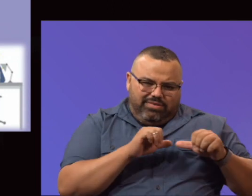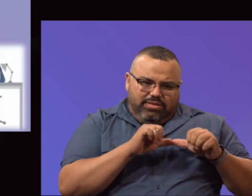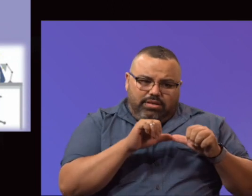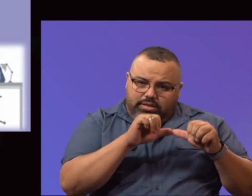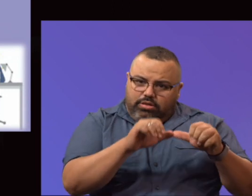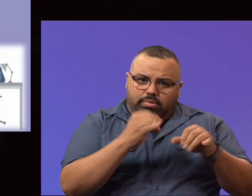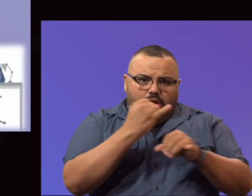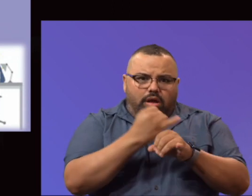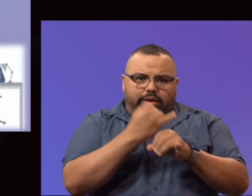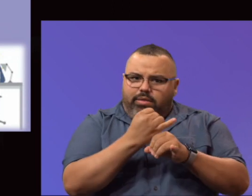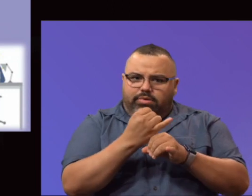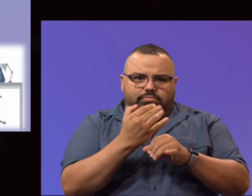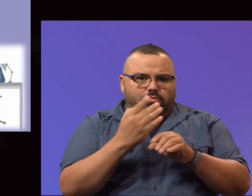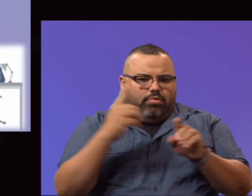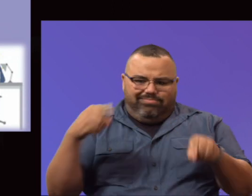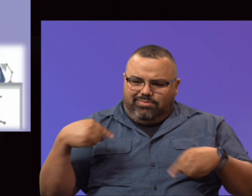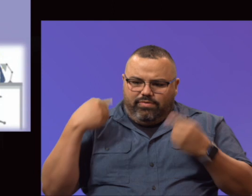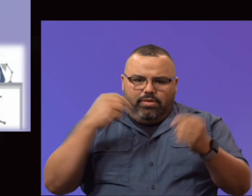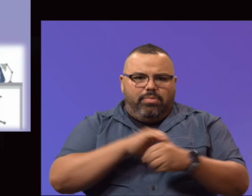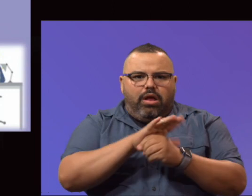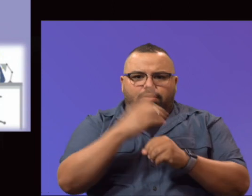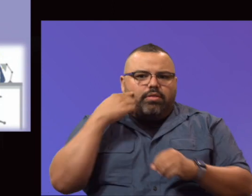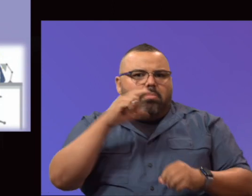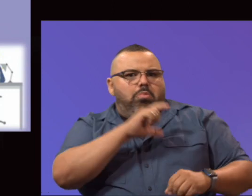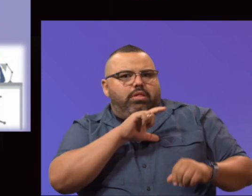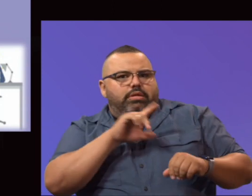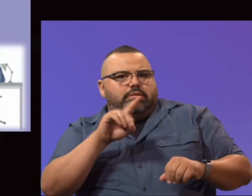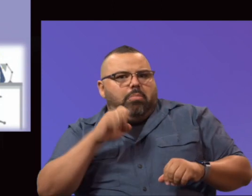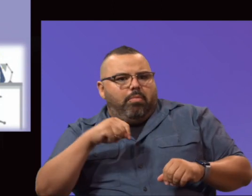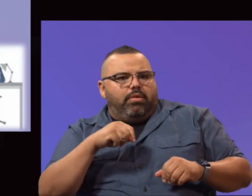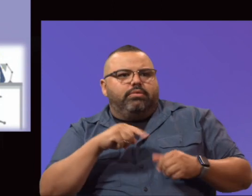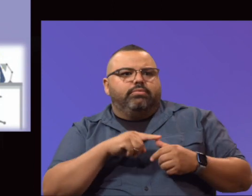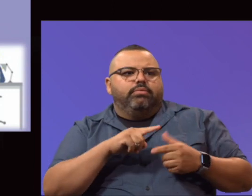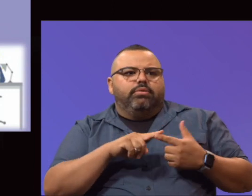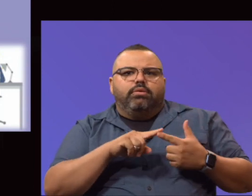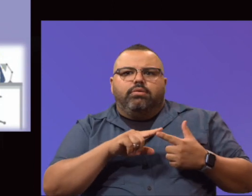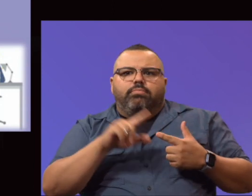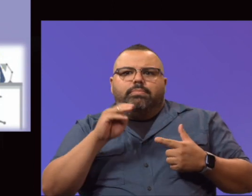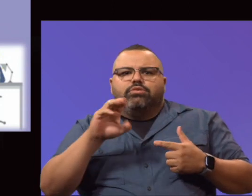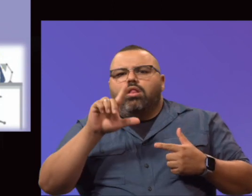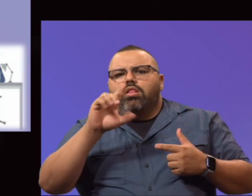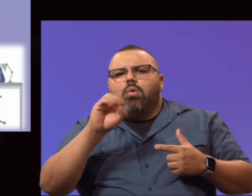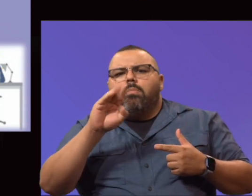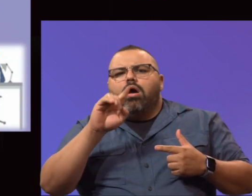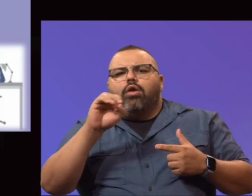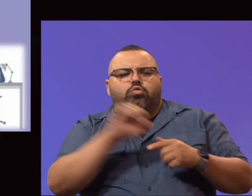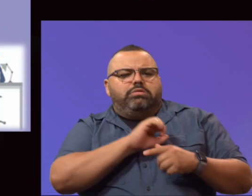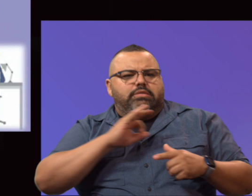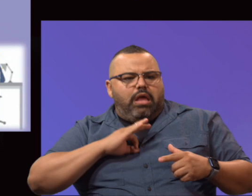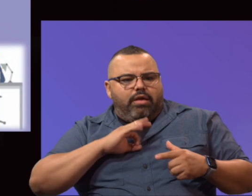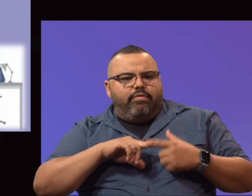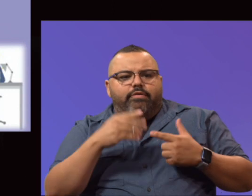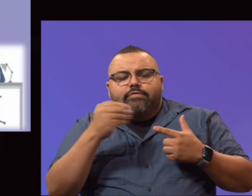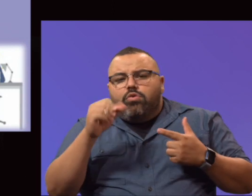be on campus throughout the pandemic. I want everyone to think about the police department, about Mr. Lobato's staff. There are several